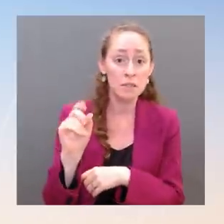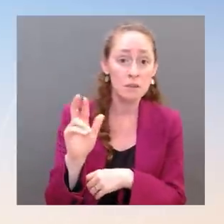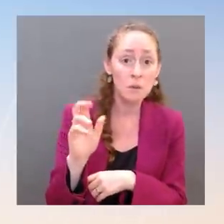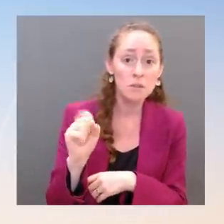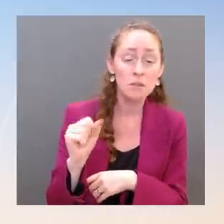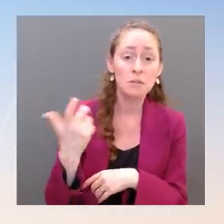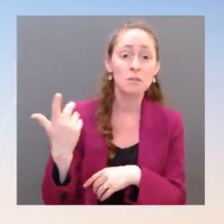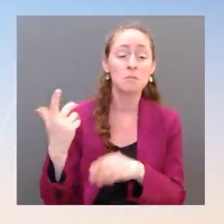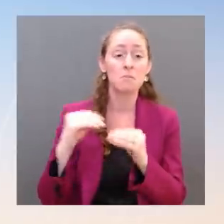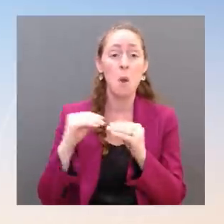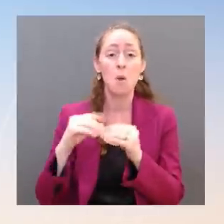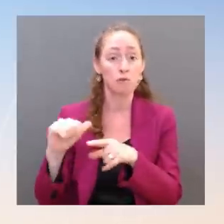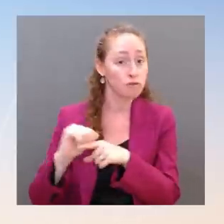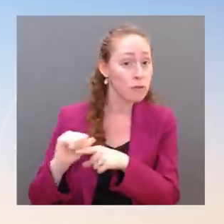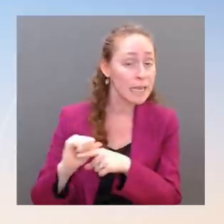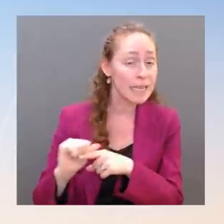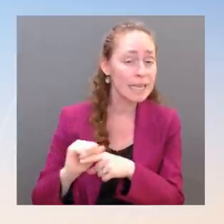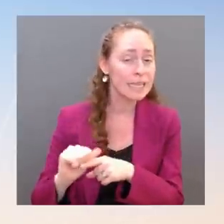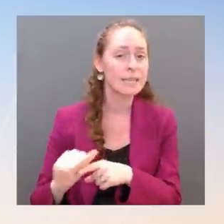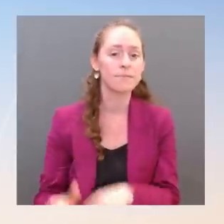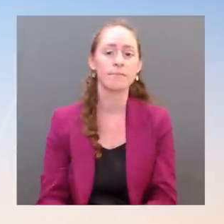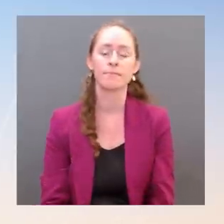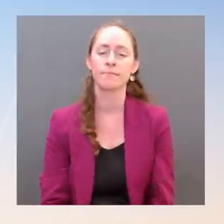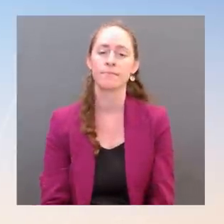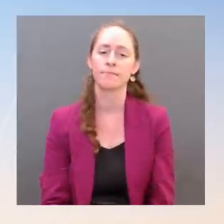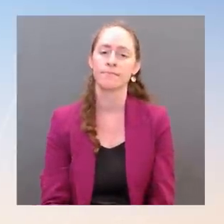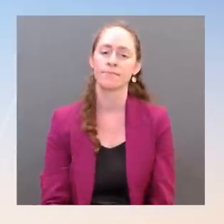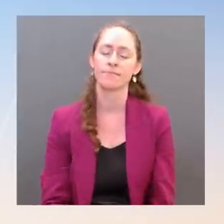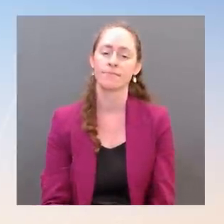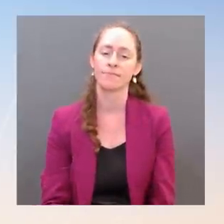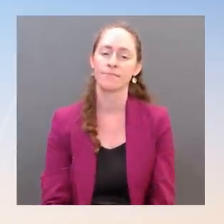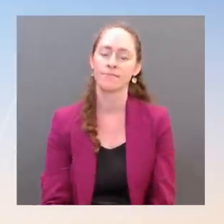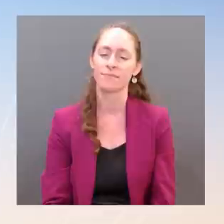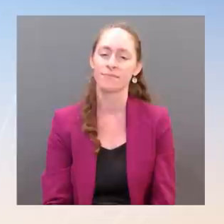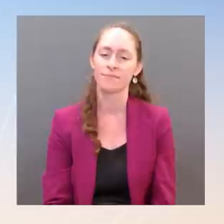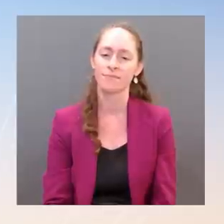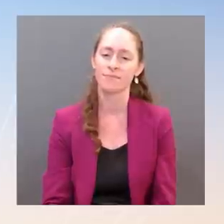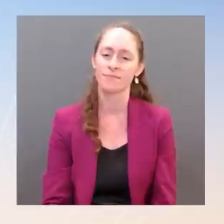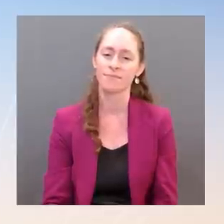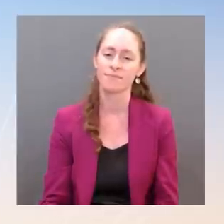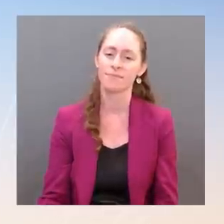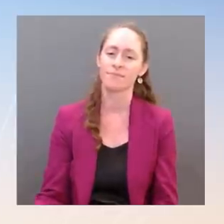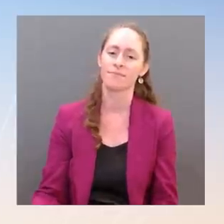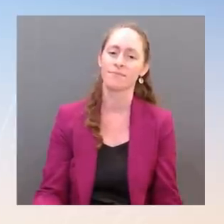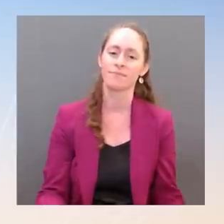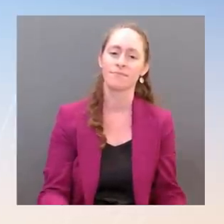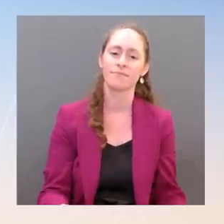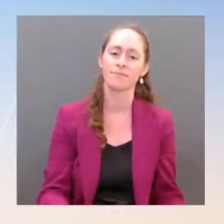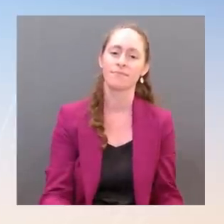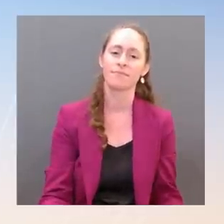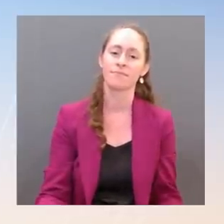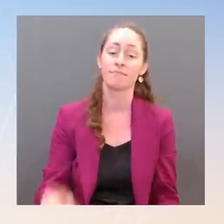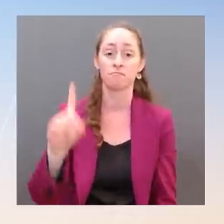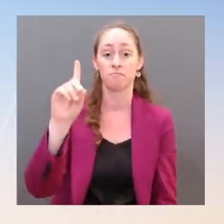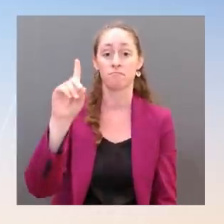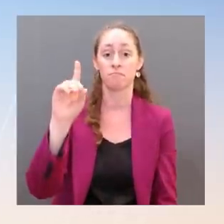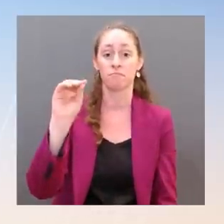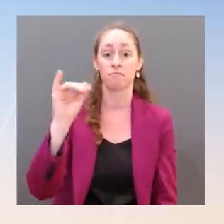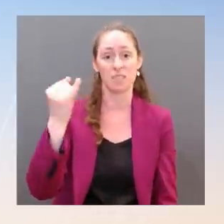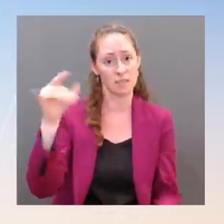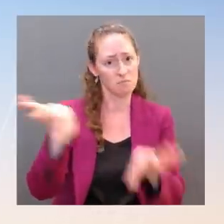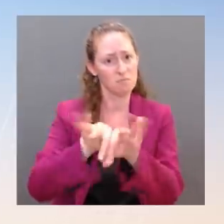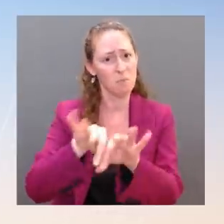DOJ has made domestic terrorism related investigation and prosecution a top priority at the national and local level.